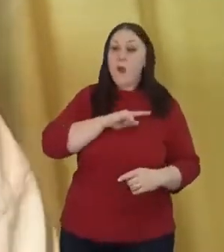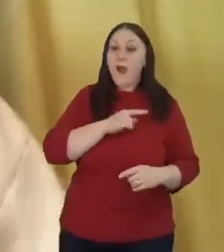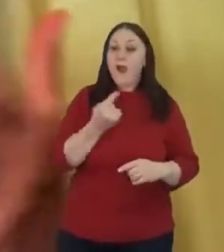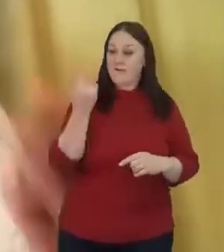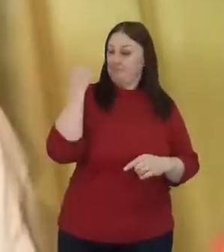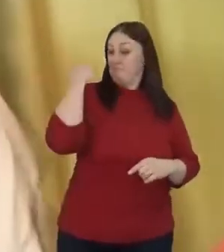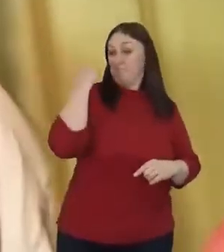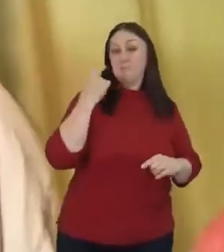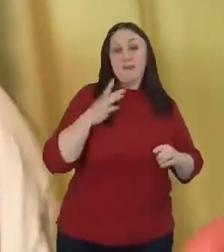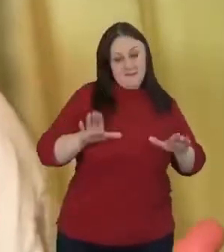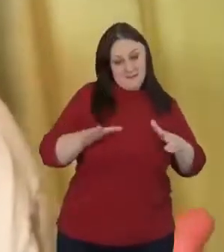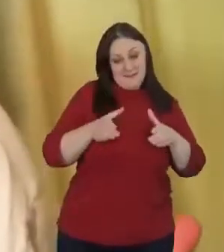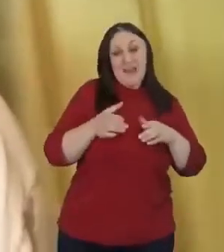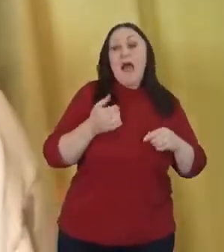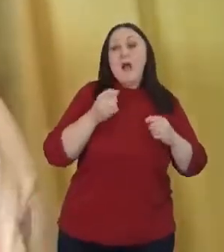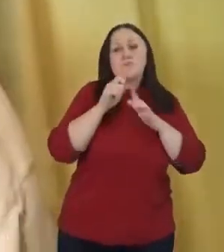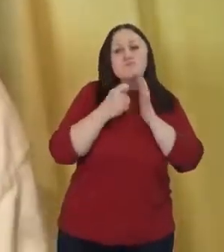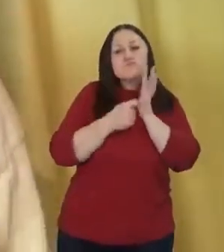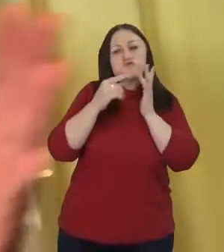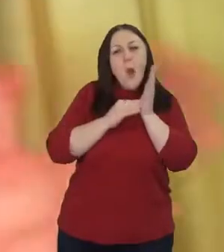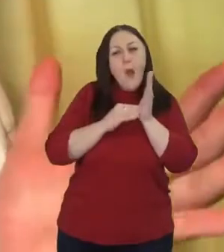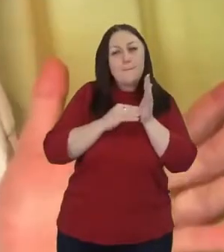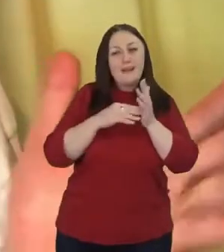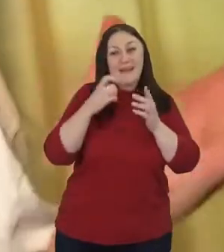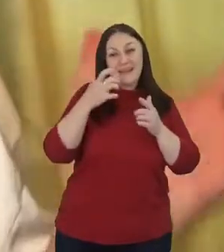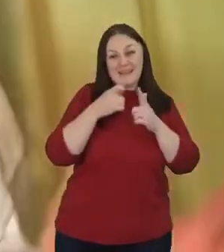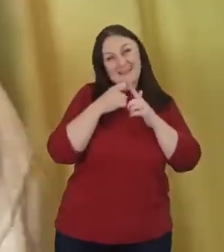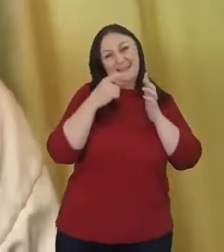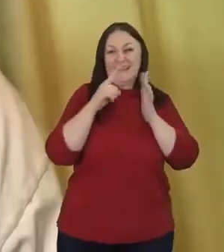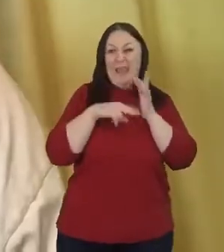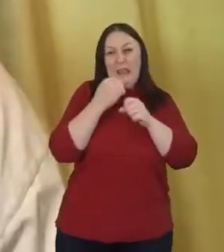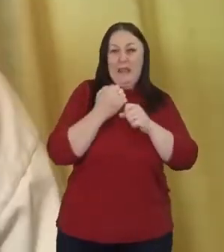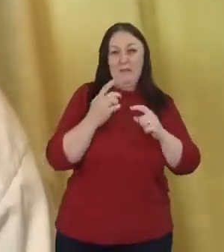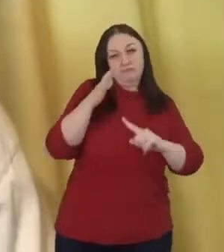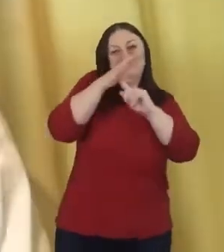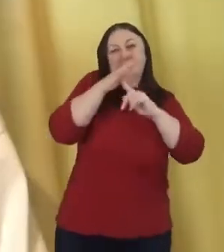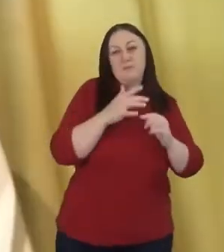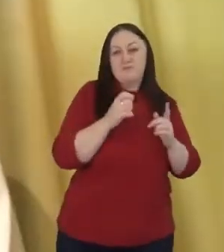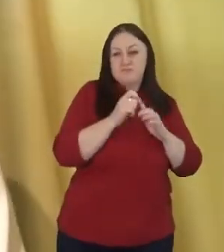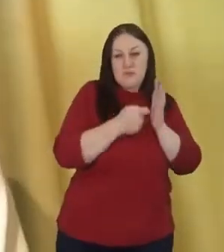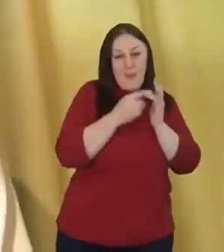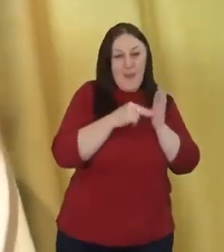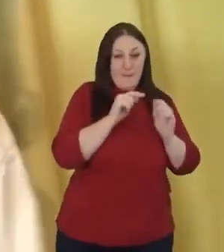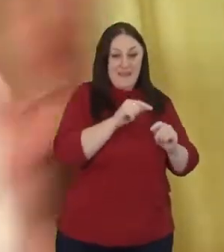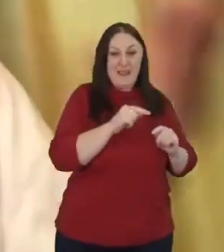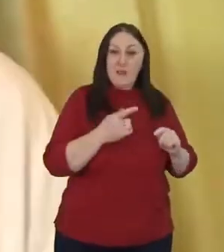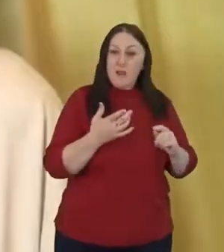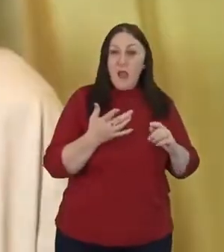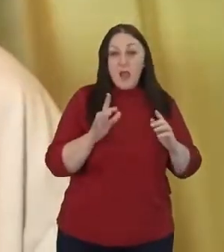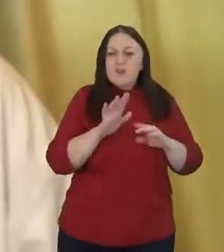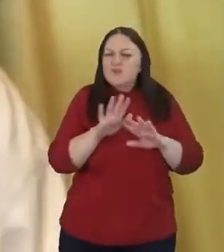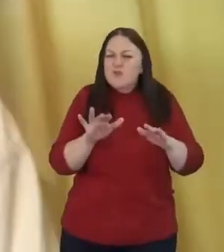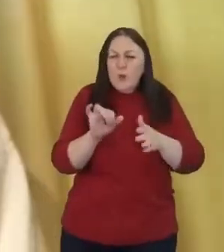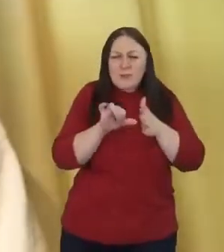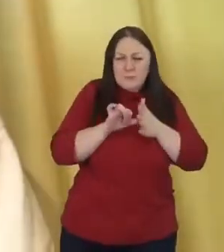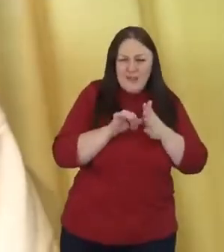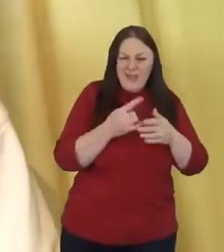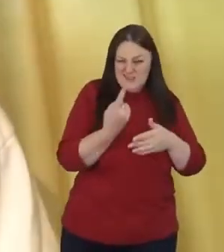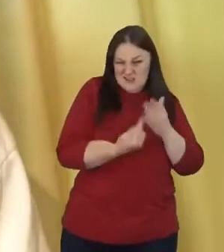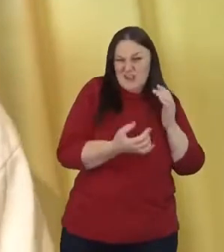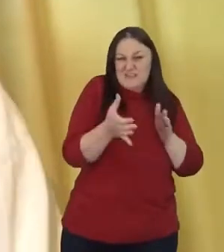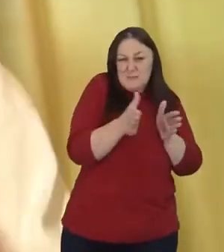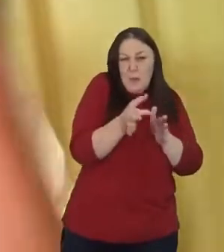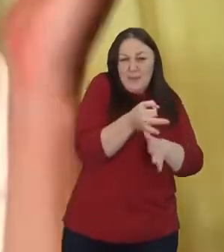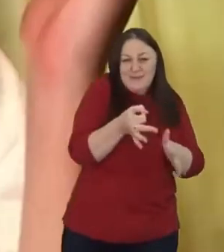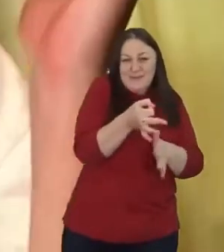shows you what a small town I was from. But I was, I was a cool kid. You know, I was, I went to Sunday school, I made straight A's, I was going to